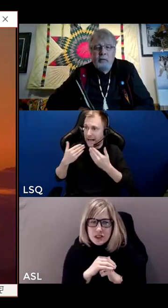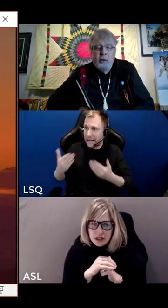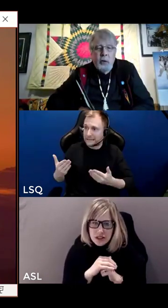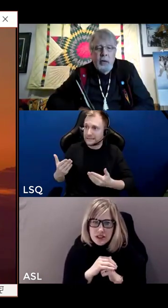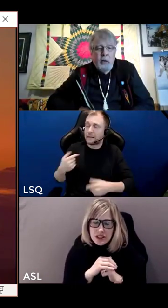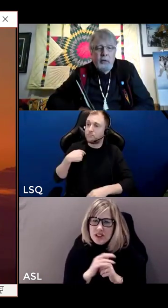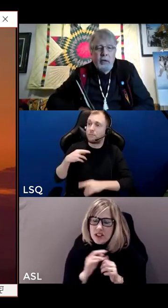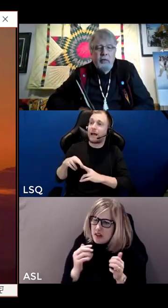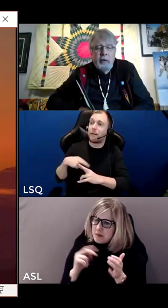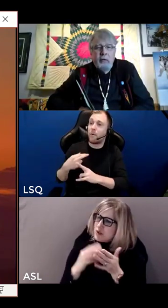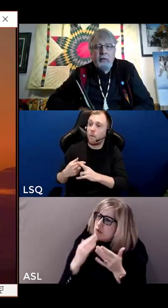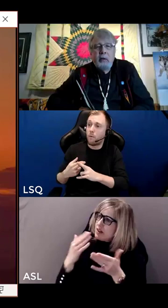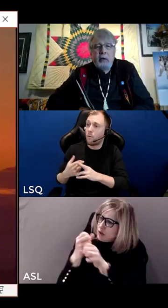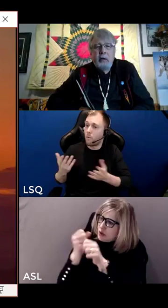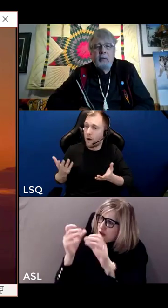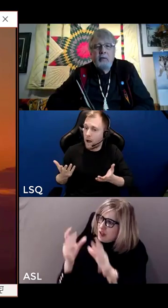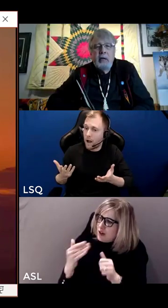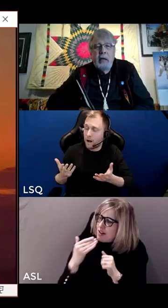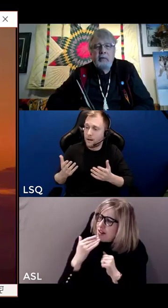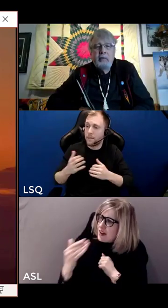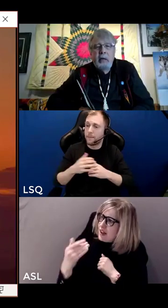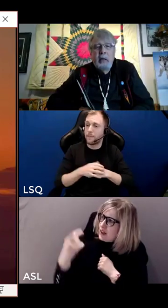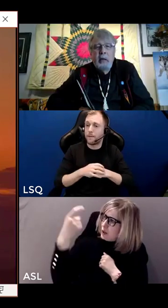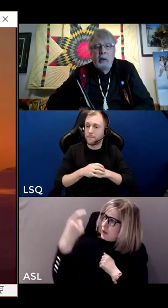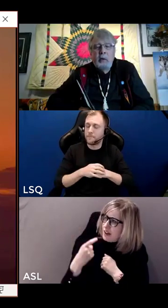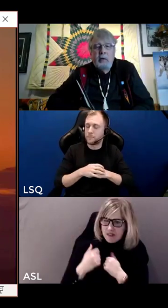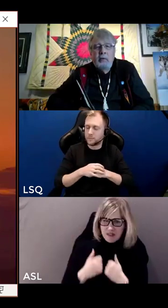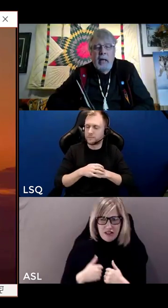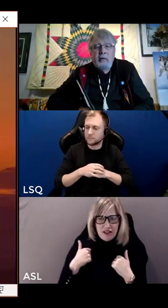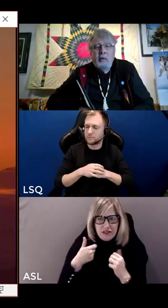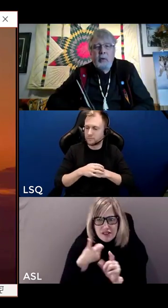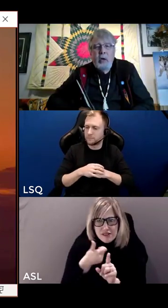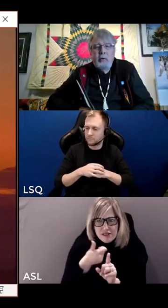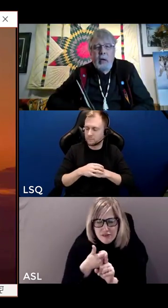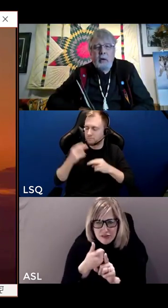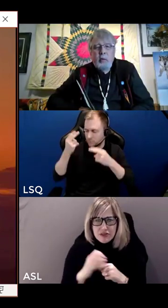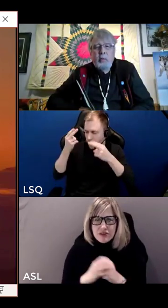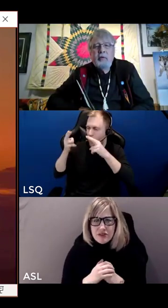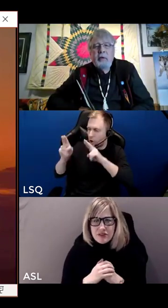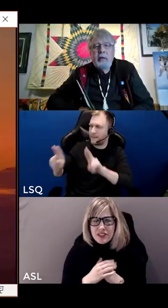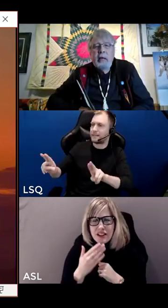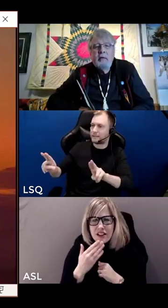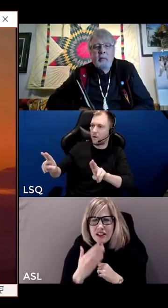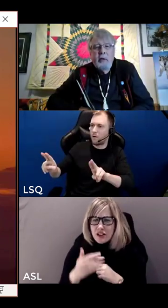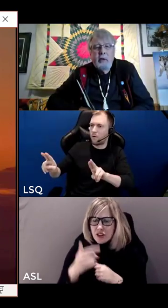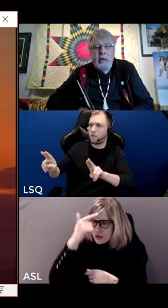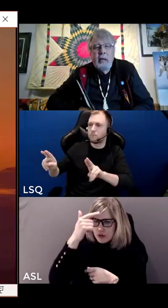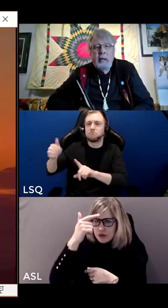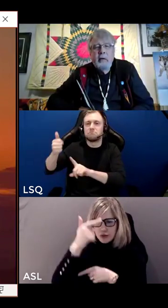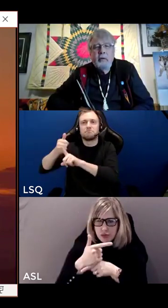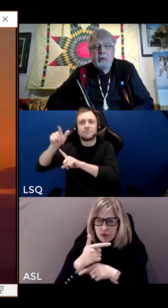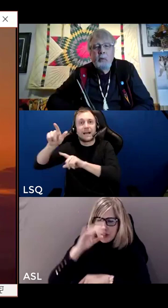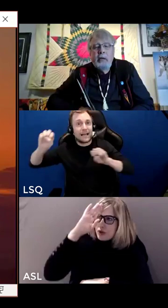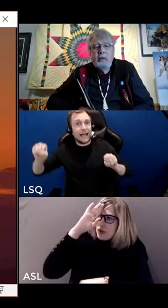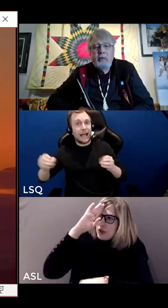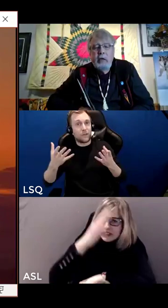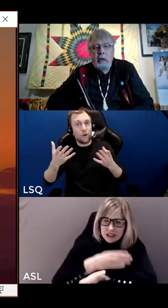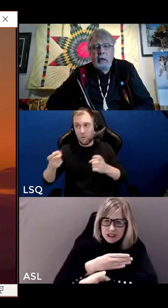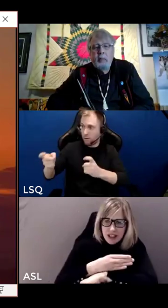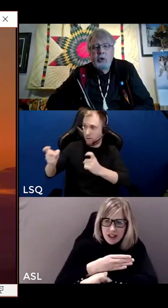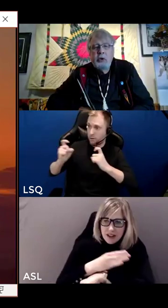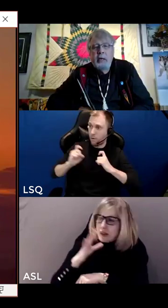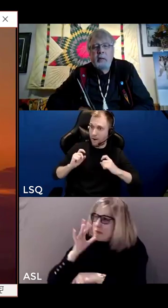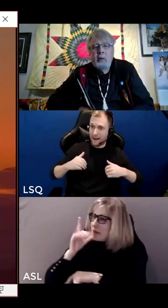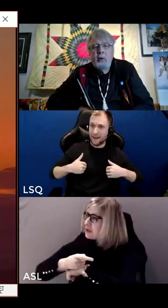grateful creator for this gift, a gift of life. We give thanks for brother son who brings the light to mother day so that we can